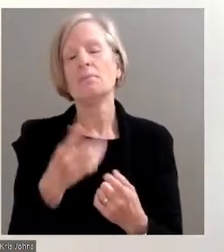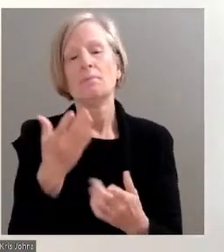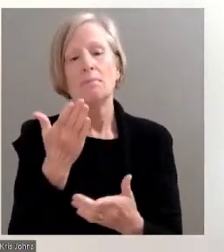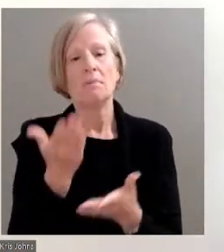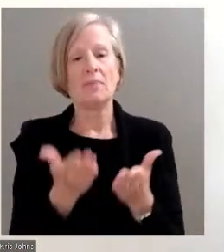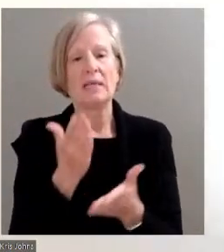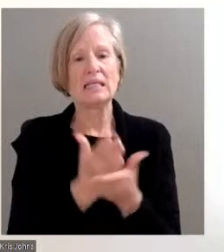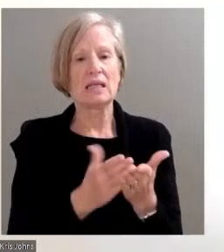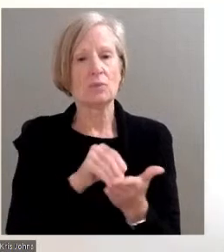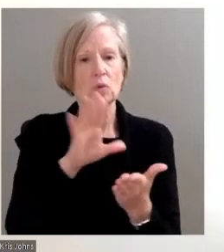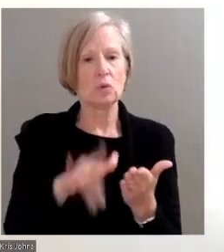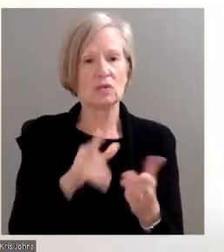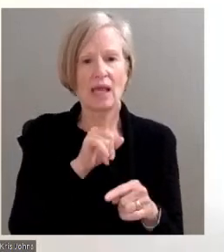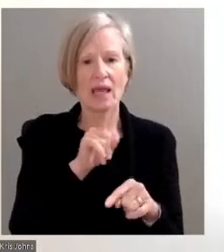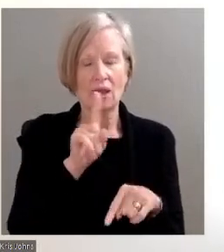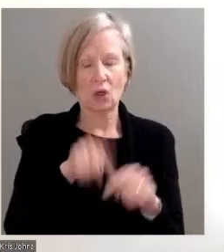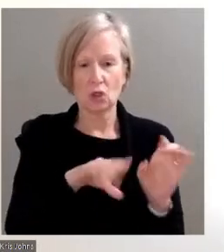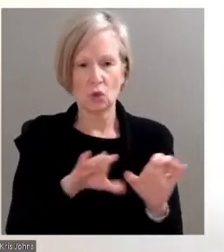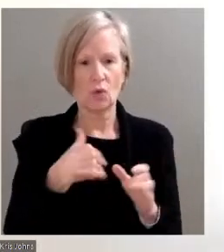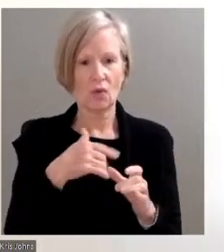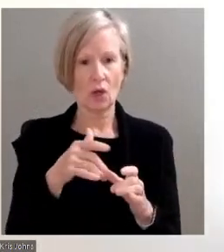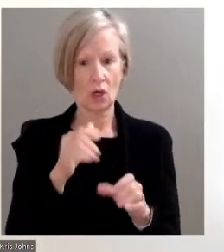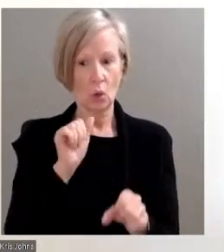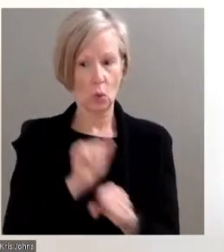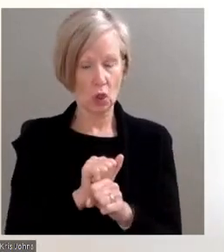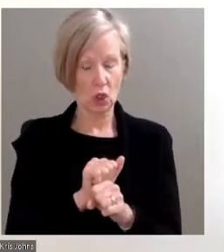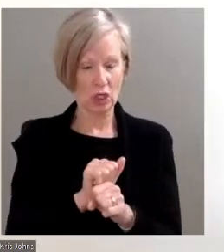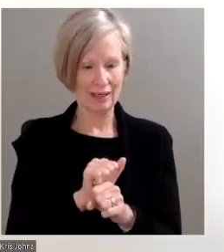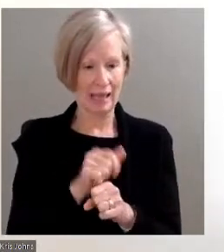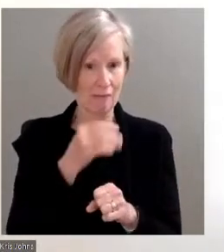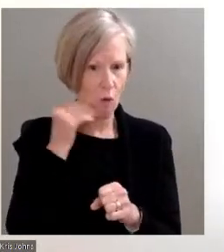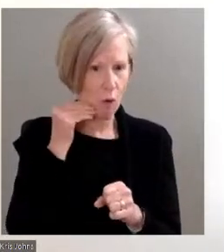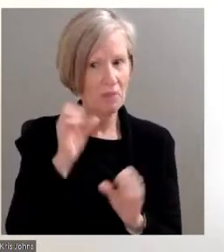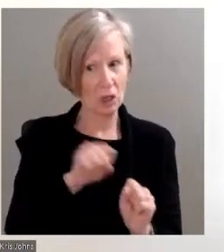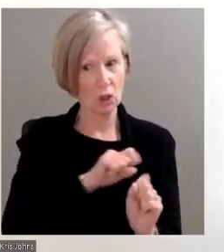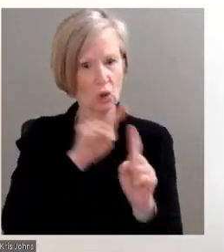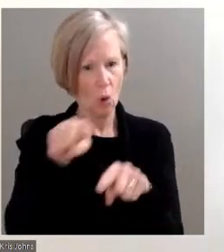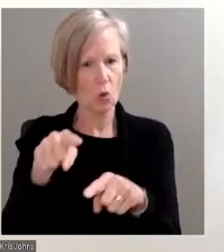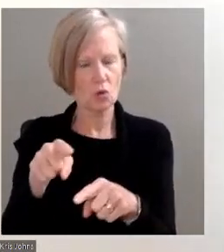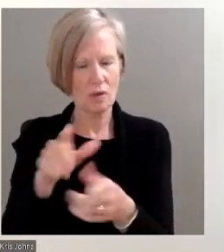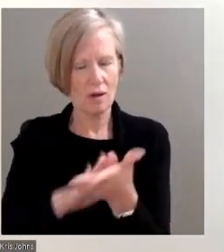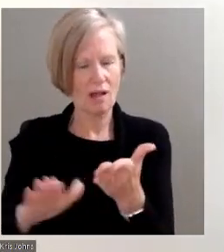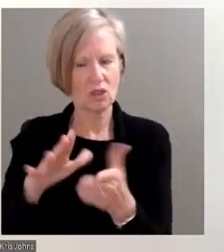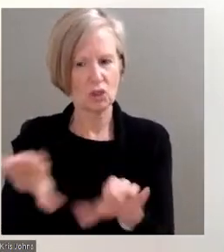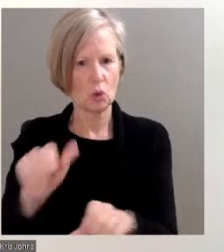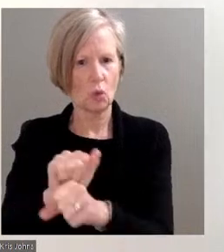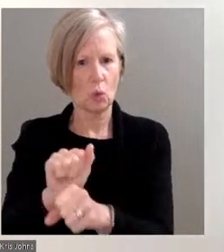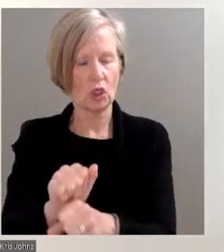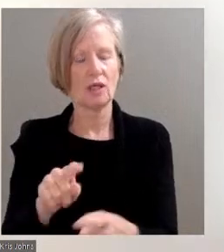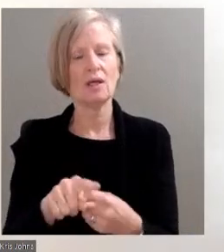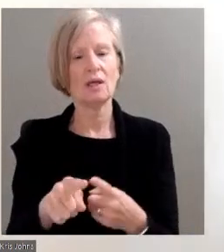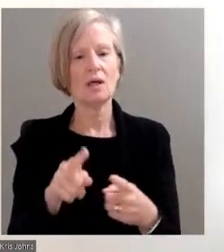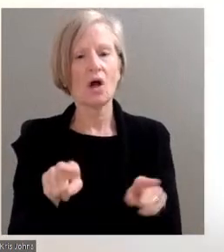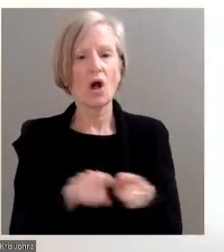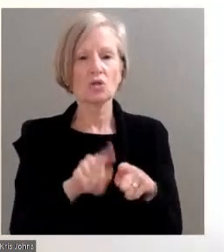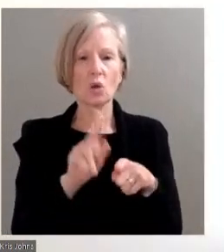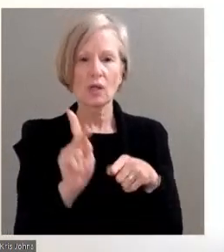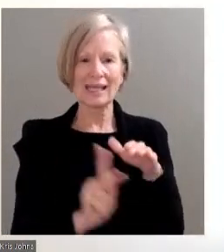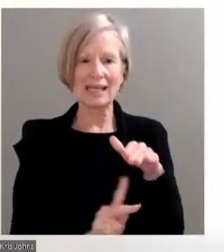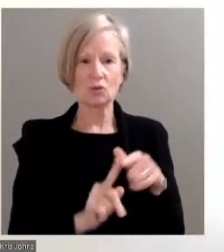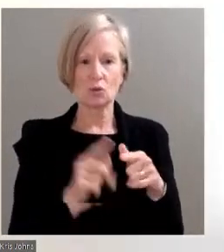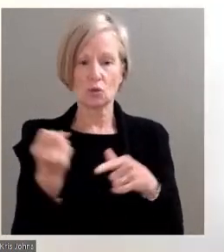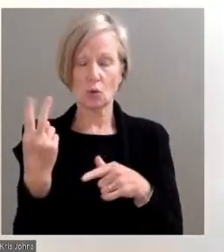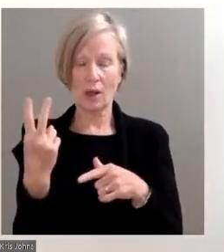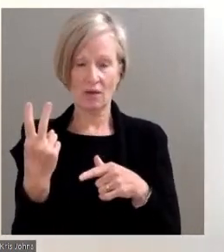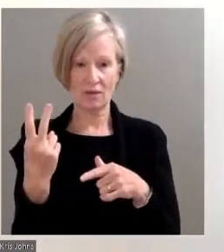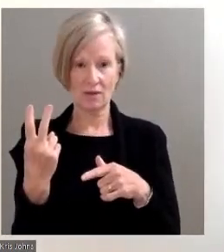coursework to be able to come to Mott virtually and do that work. Next, also looking at from the K-12 side, also looking at